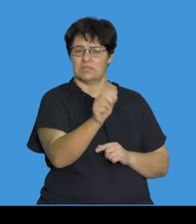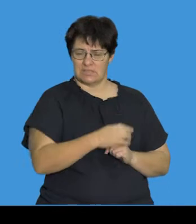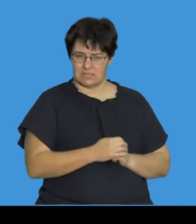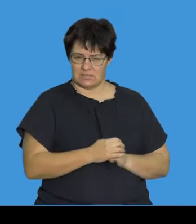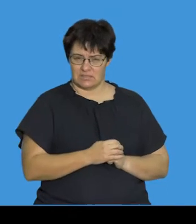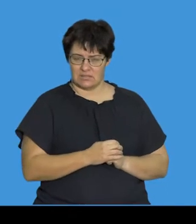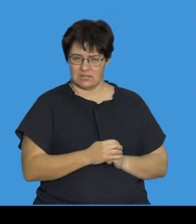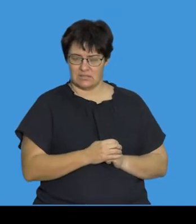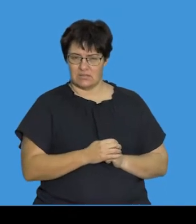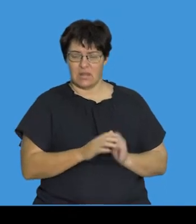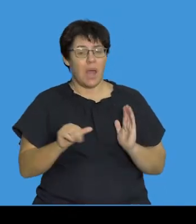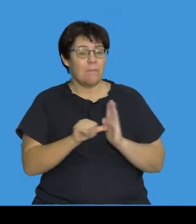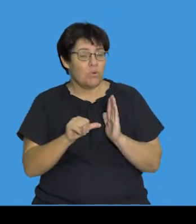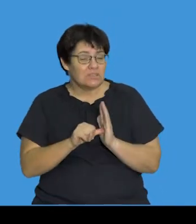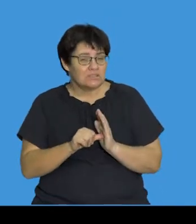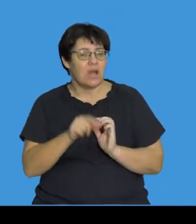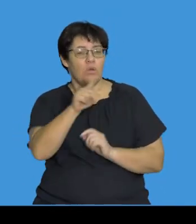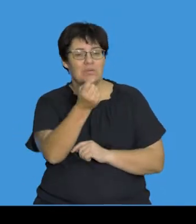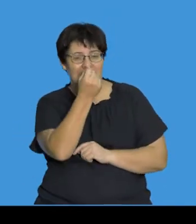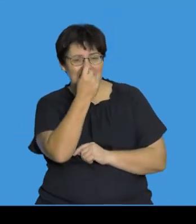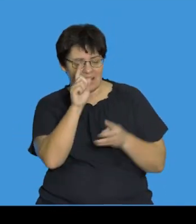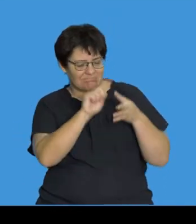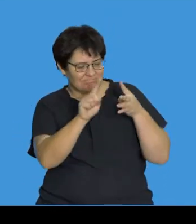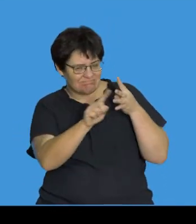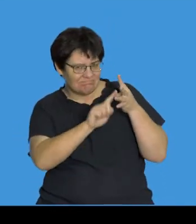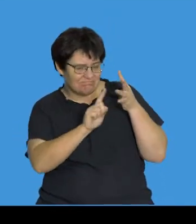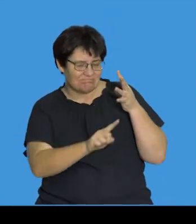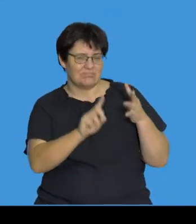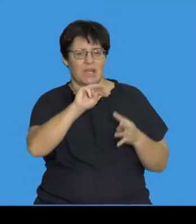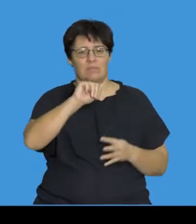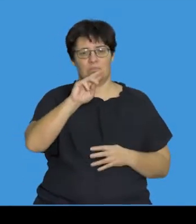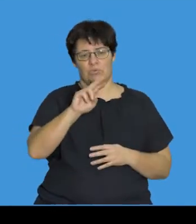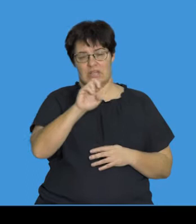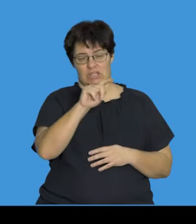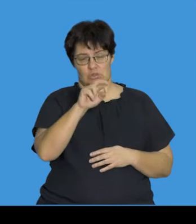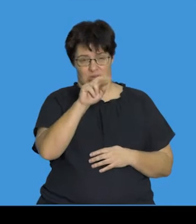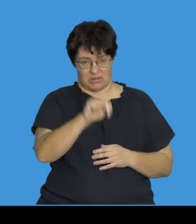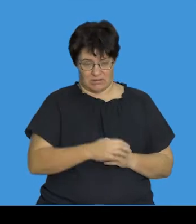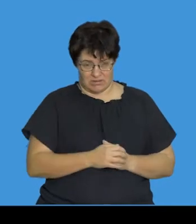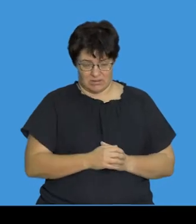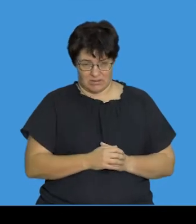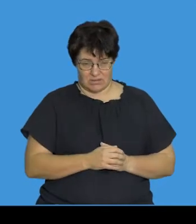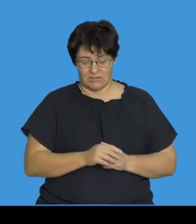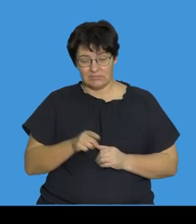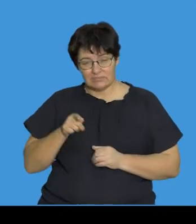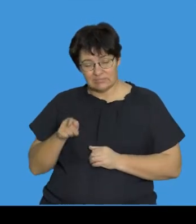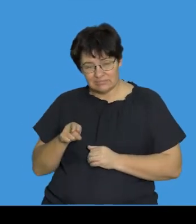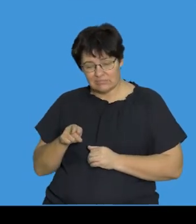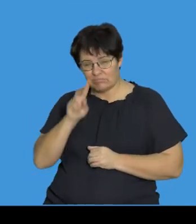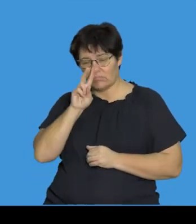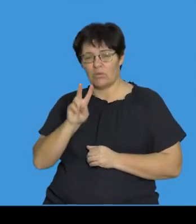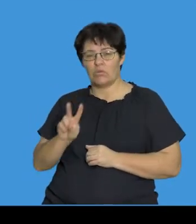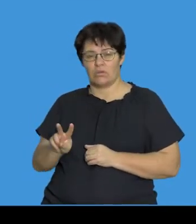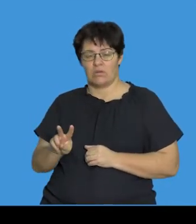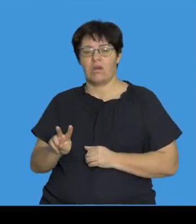Important to us is understanding the types of mutations. And we will spend some time in this segment looking at